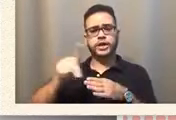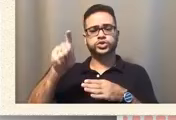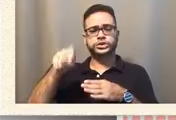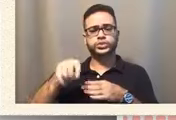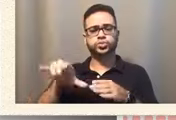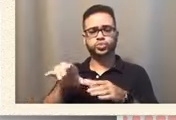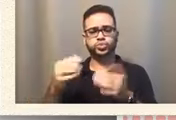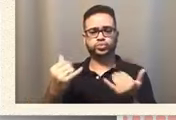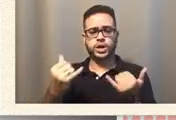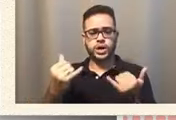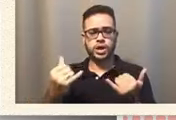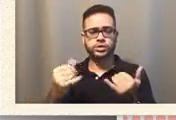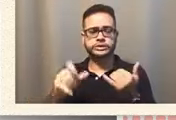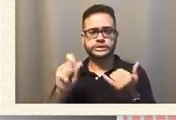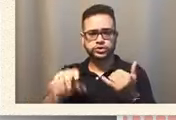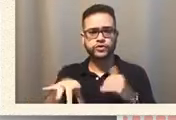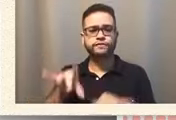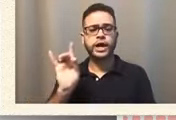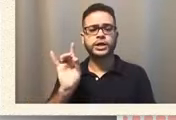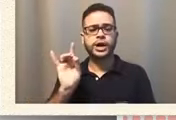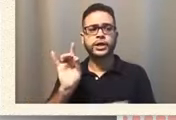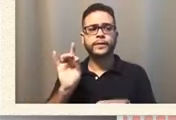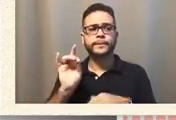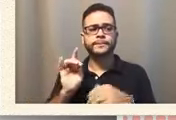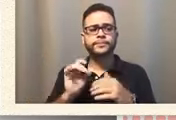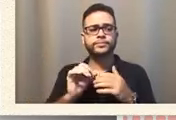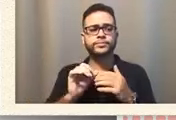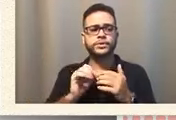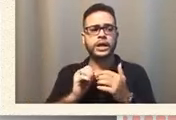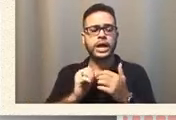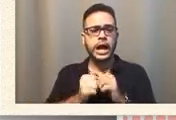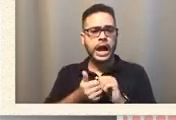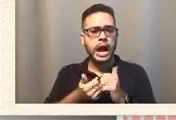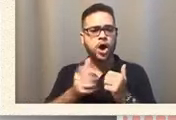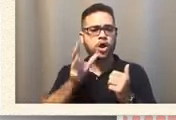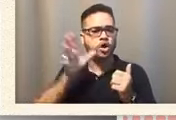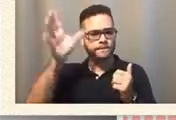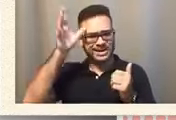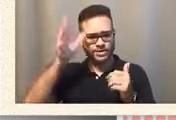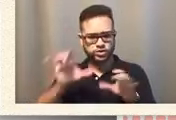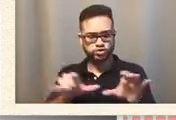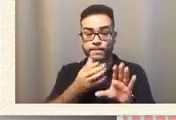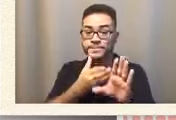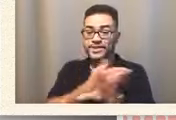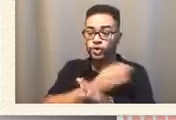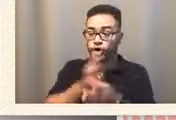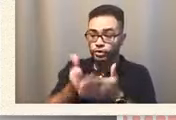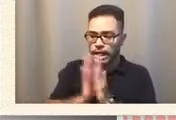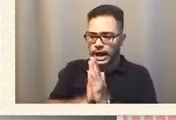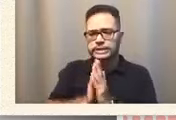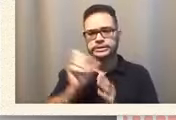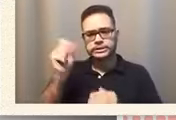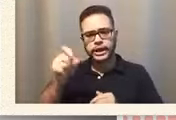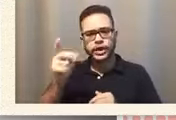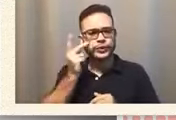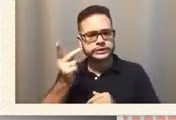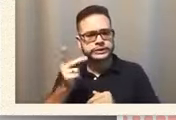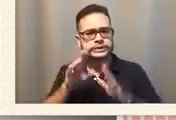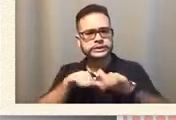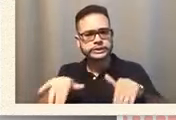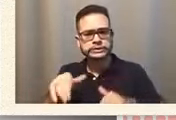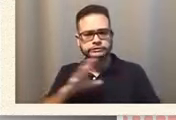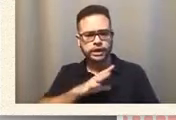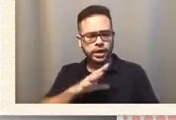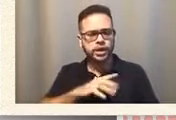find out how is the parent doing? Before you ask a question, yeah, you see the kid is okay. He's in the office. He's all